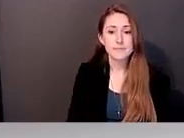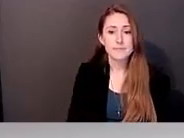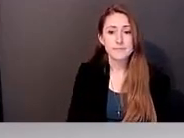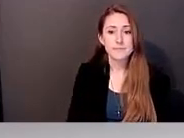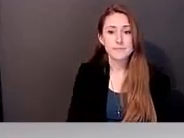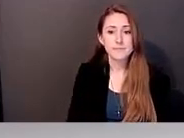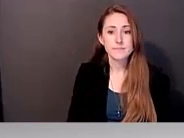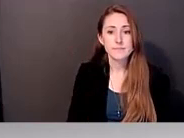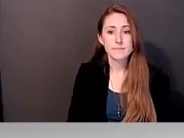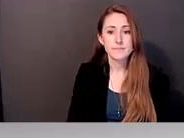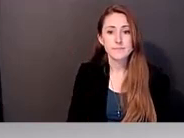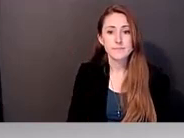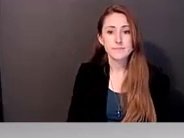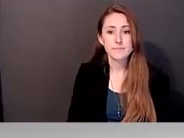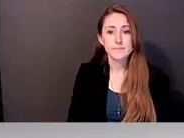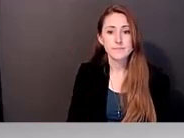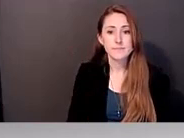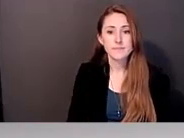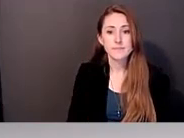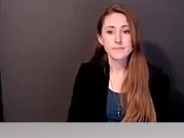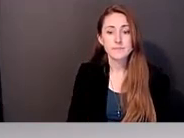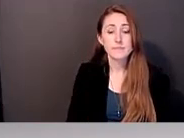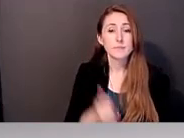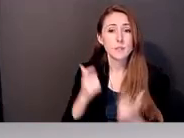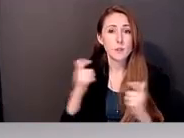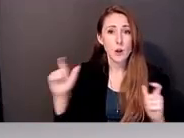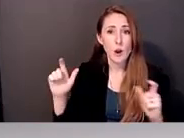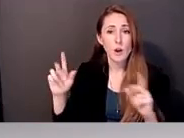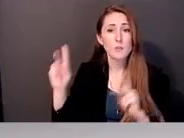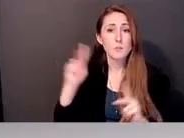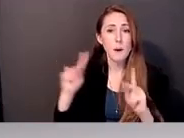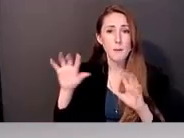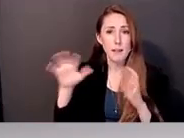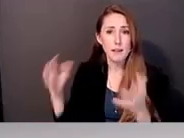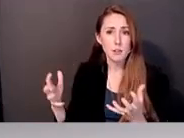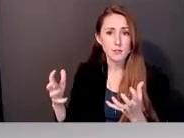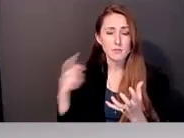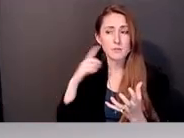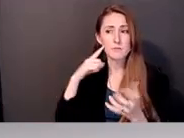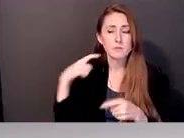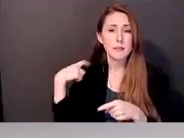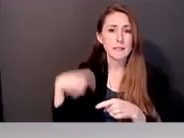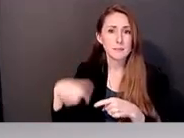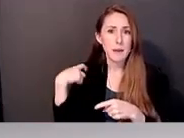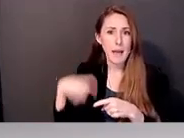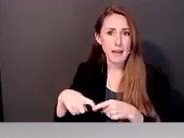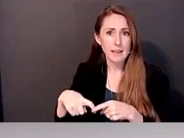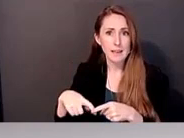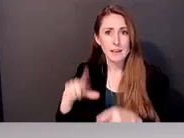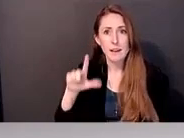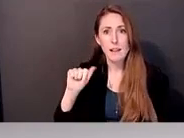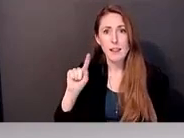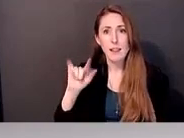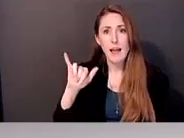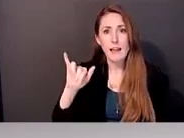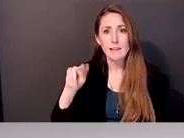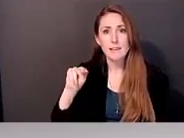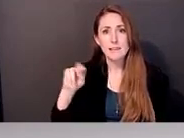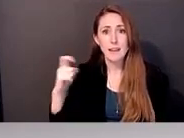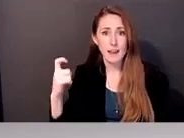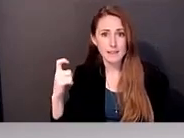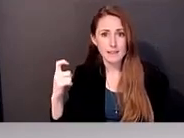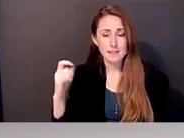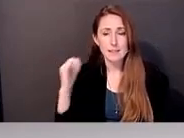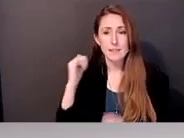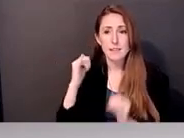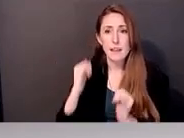um, population of Hispanic and, um, Latinx individuals that will work these lay